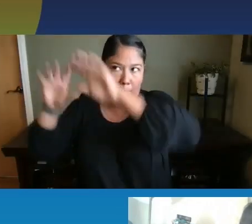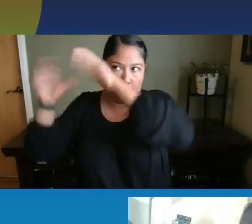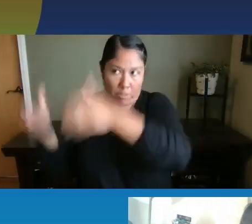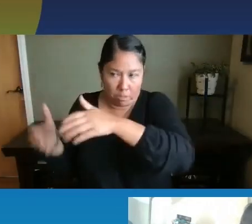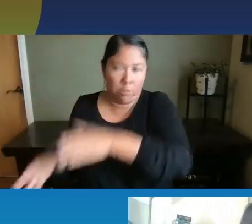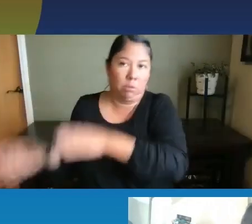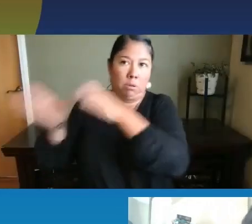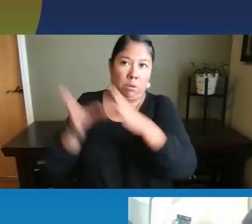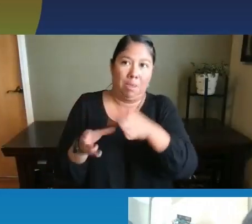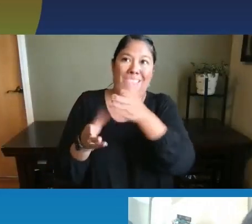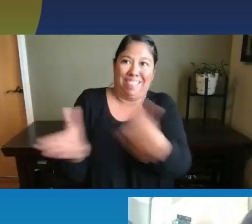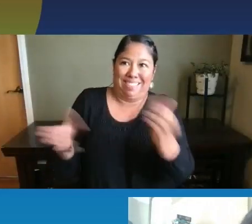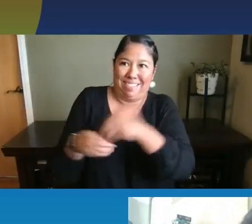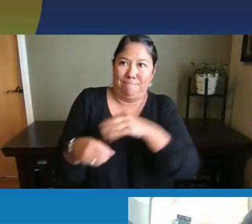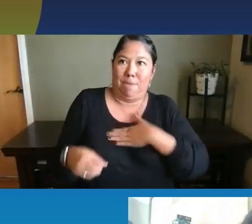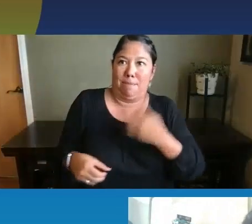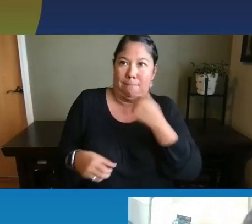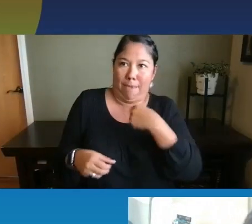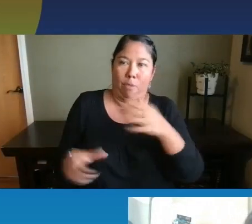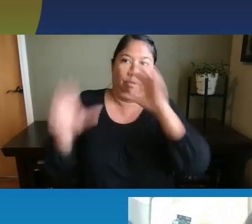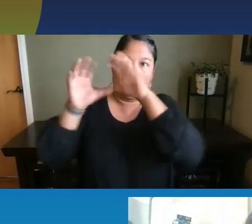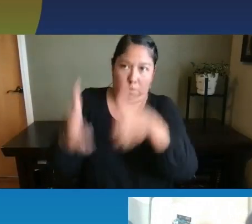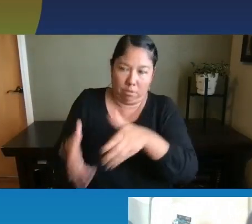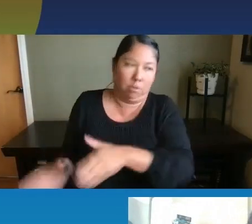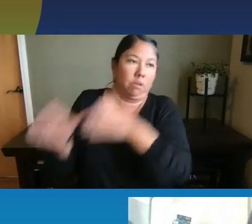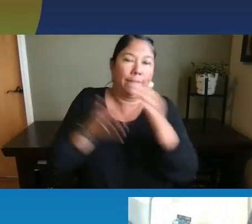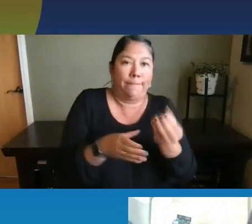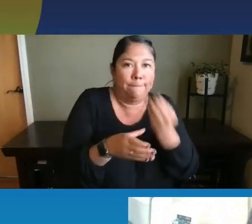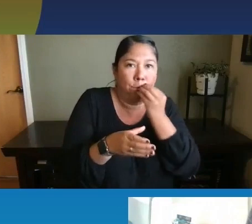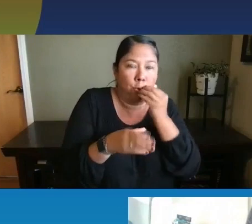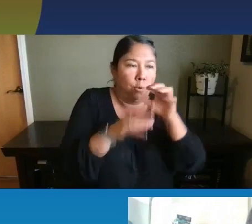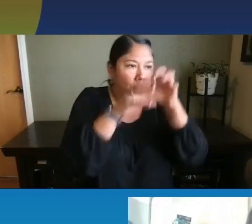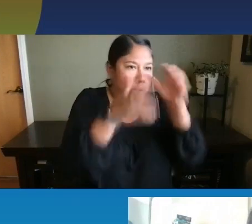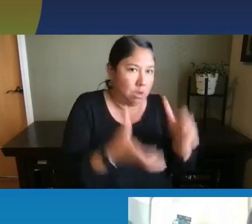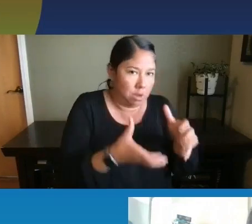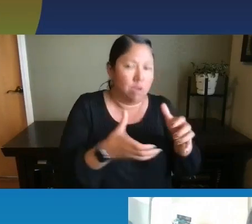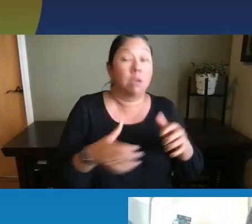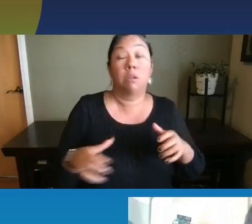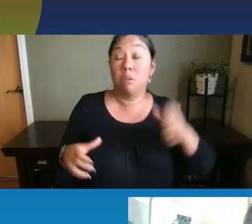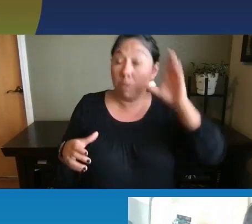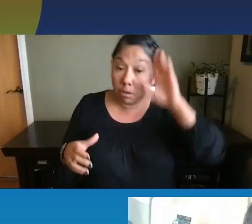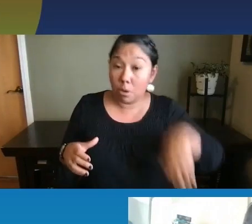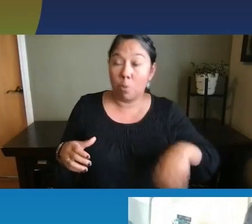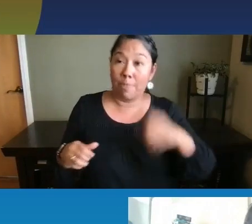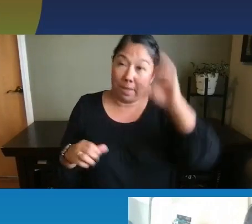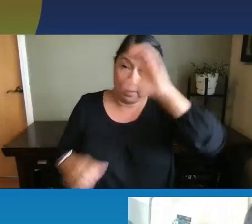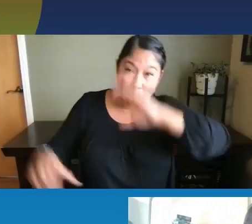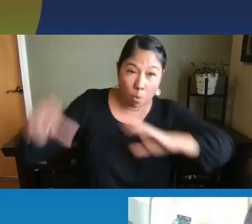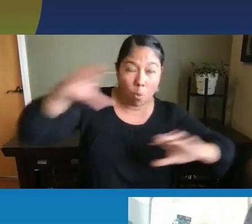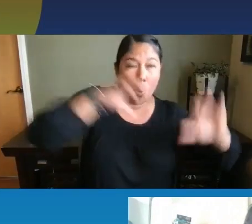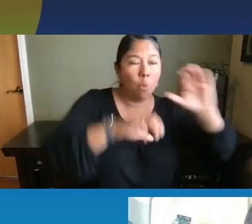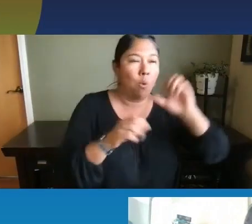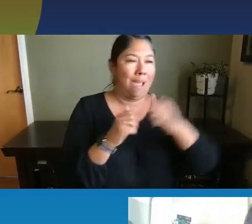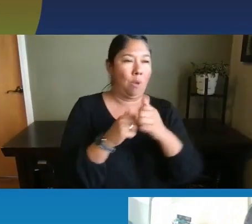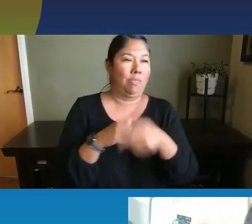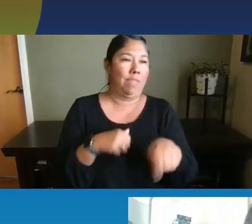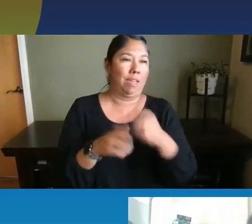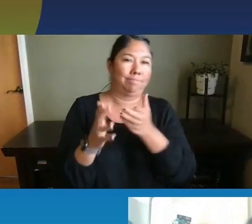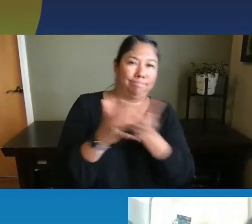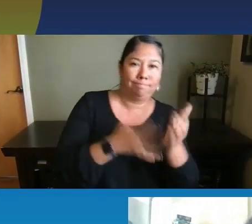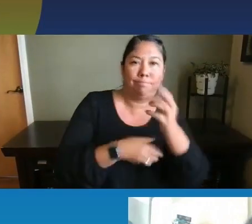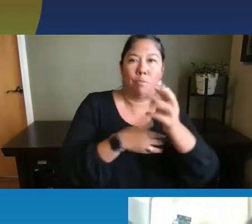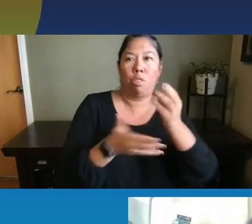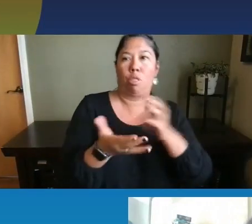are things that go in my mouth and this is food. And, um, by exploring, that's really how they learn about their world. So,